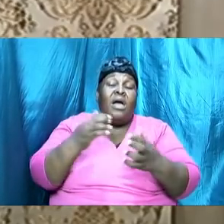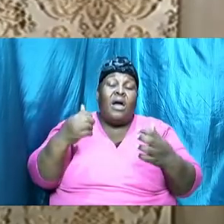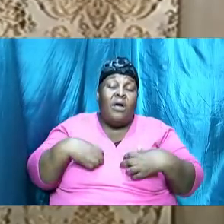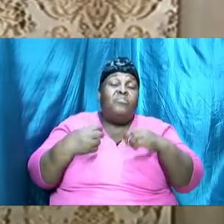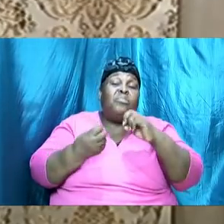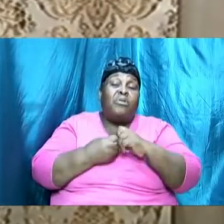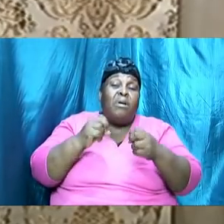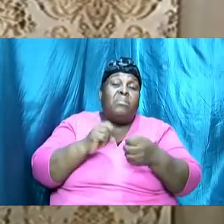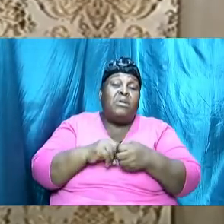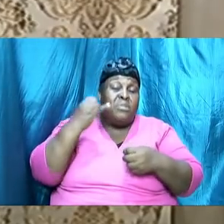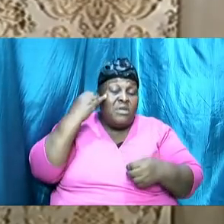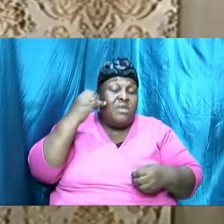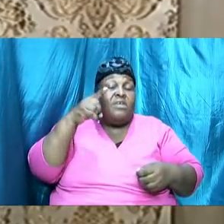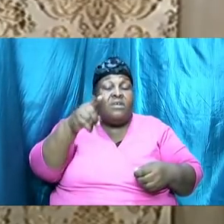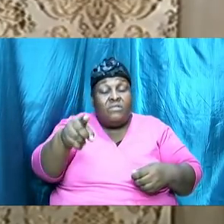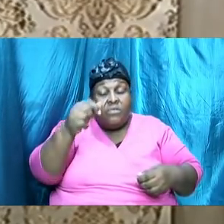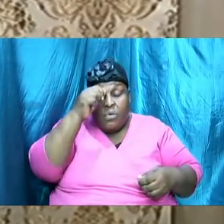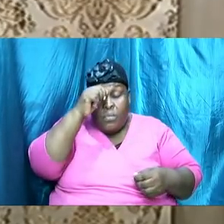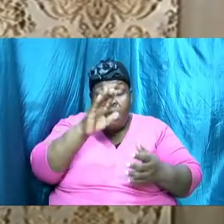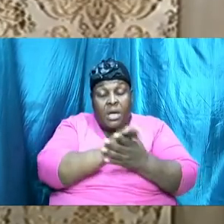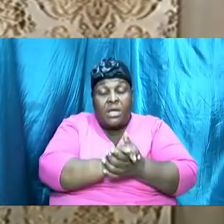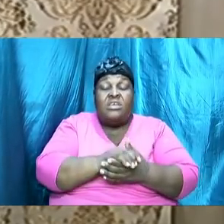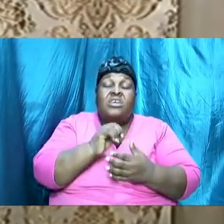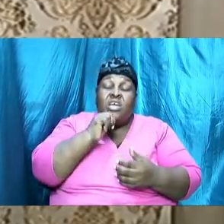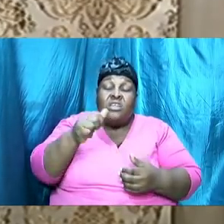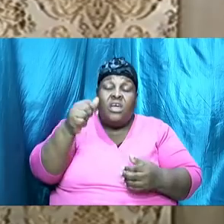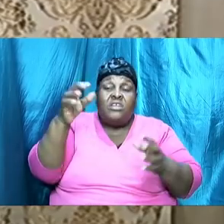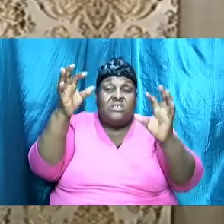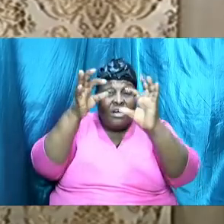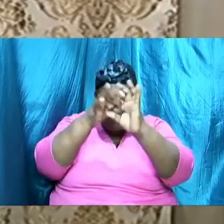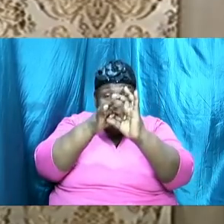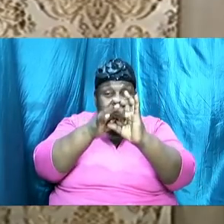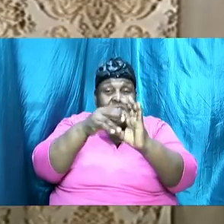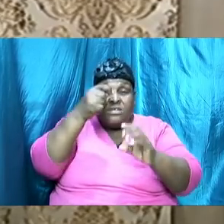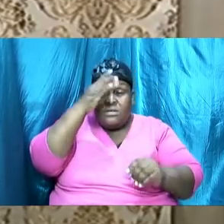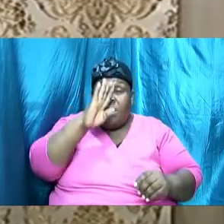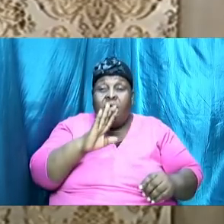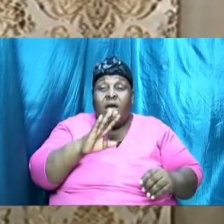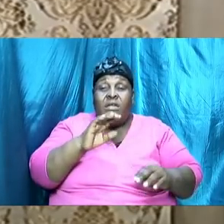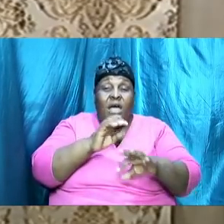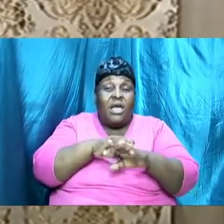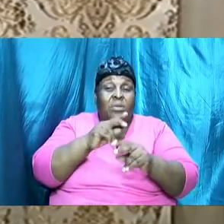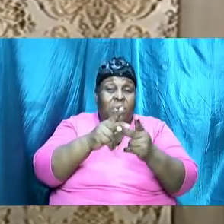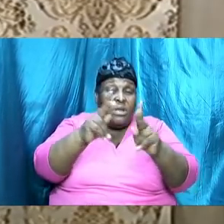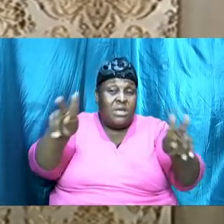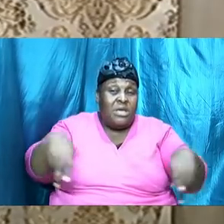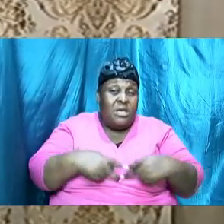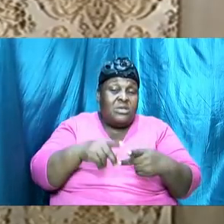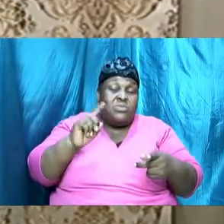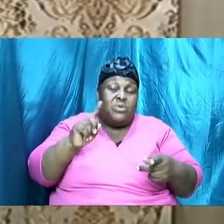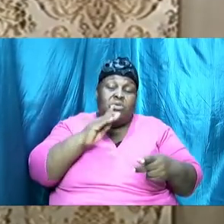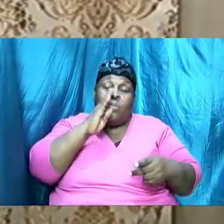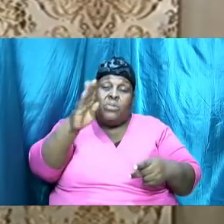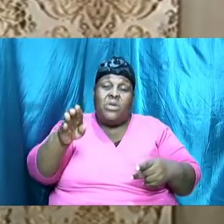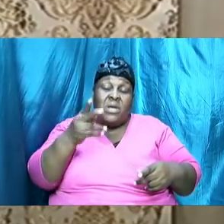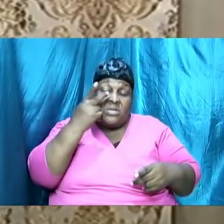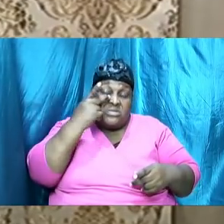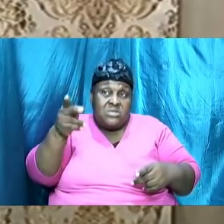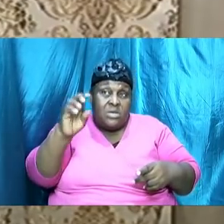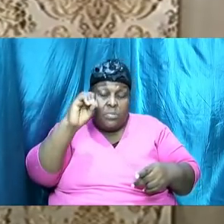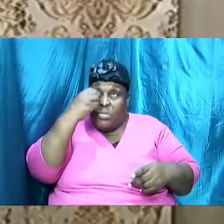are a man and you know that you're not connected to God at the place where you should be and you see a beauty